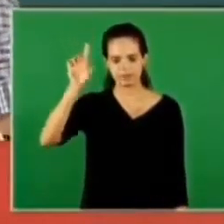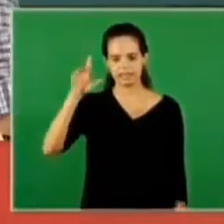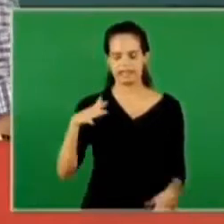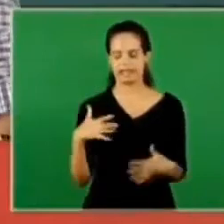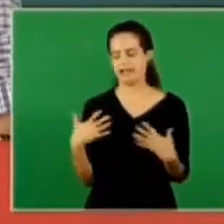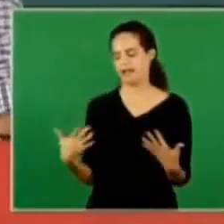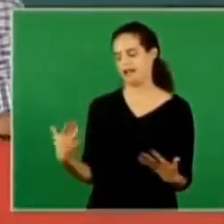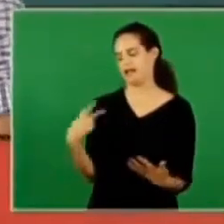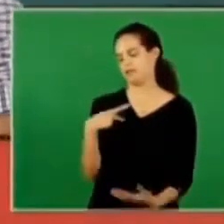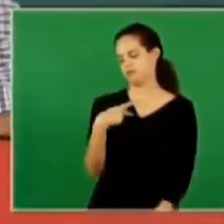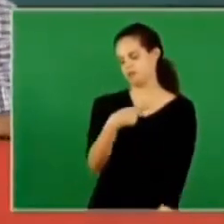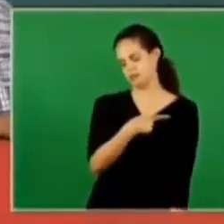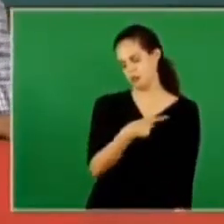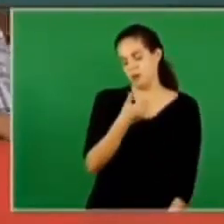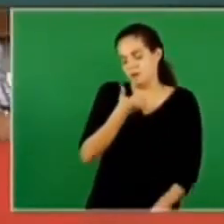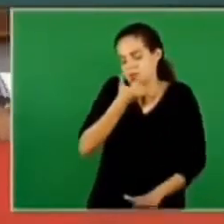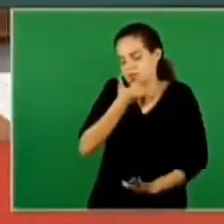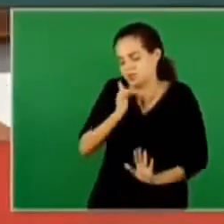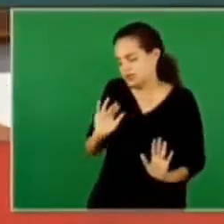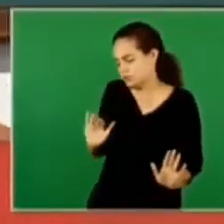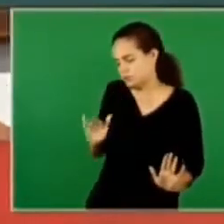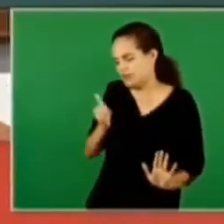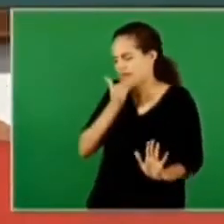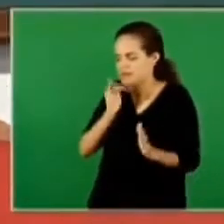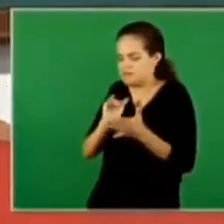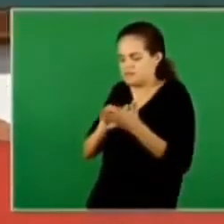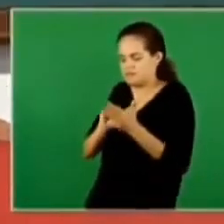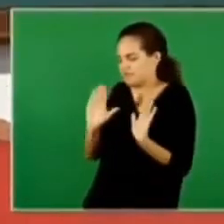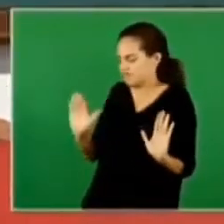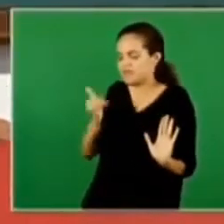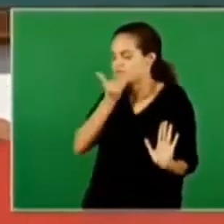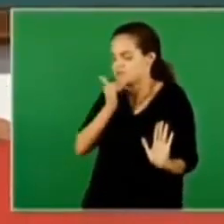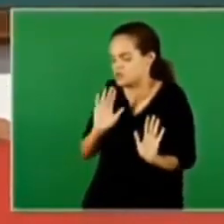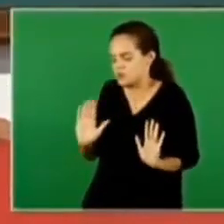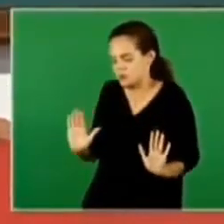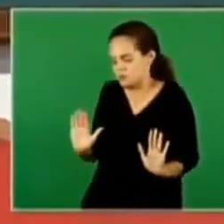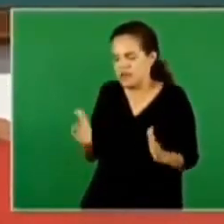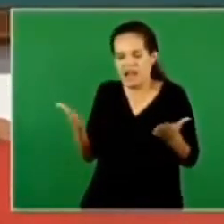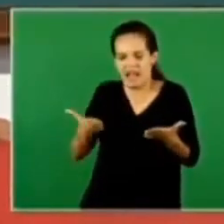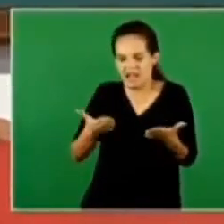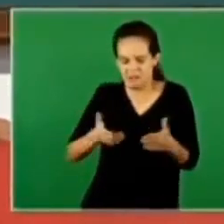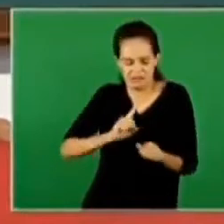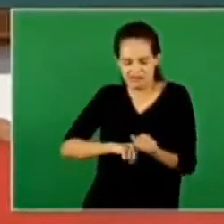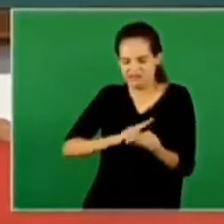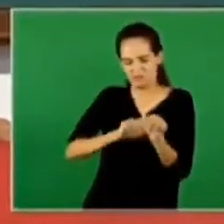oh pastor i'm sorry but times have changed